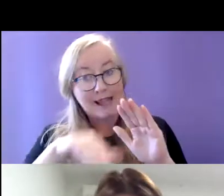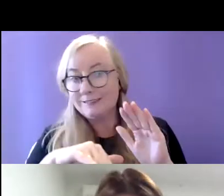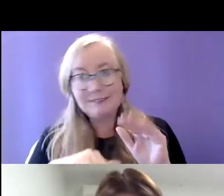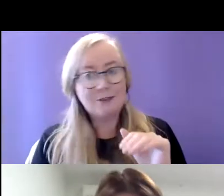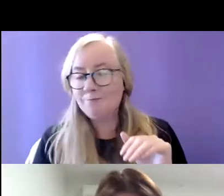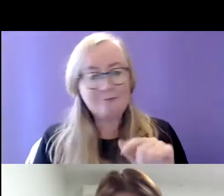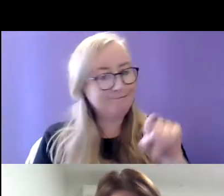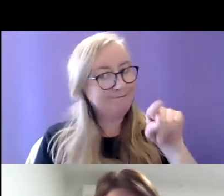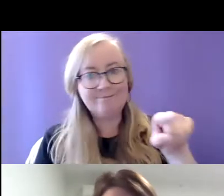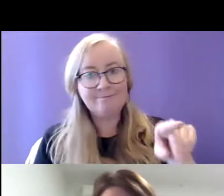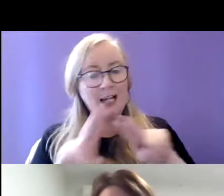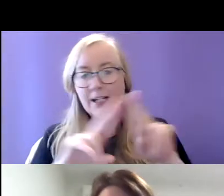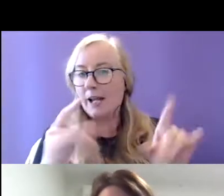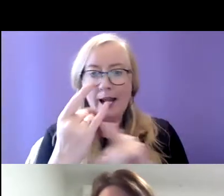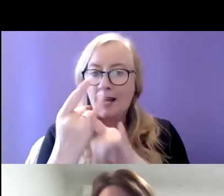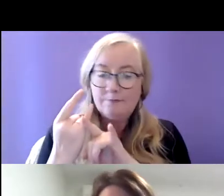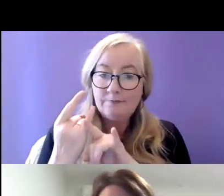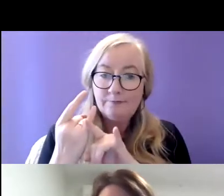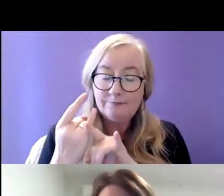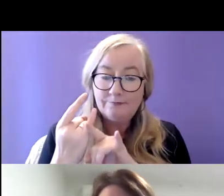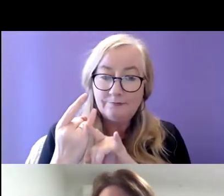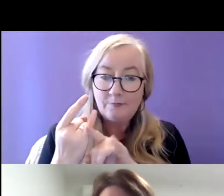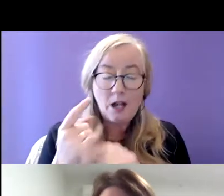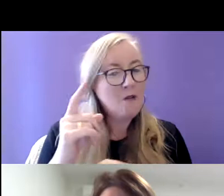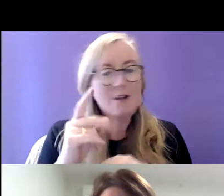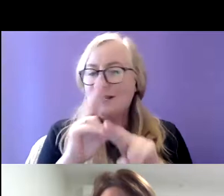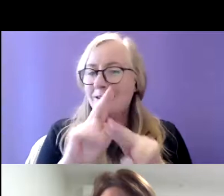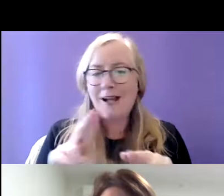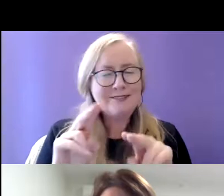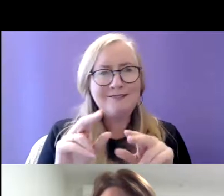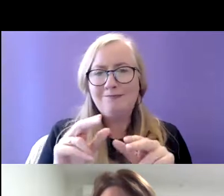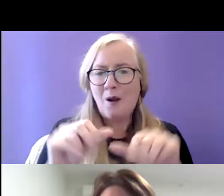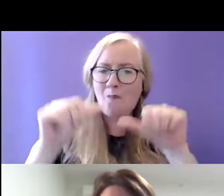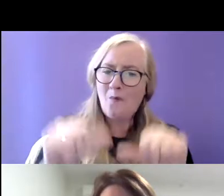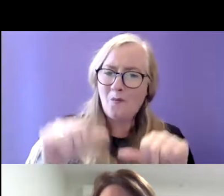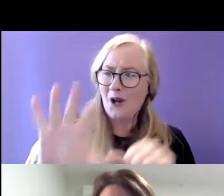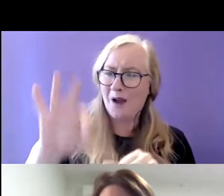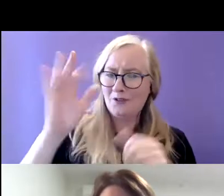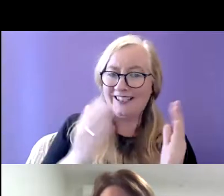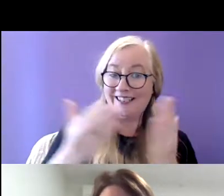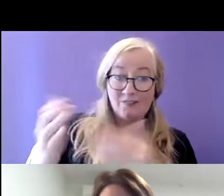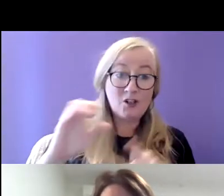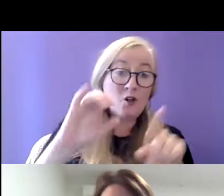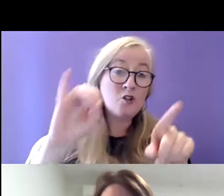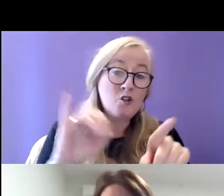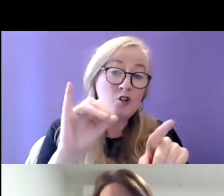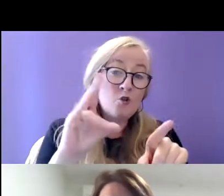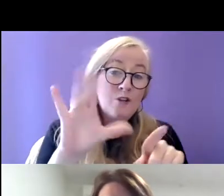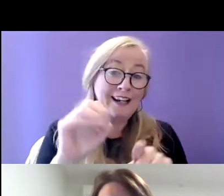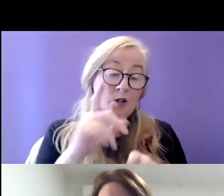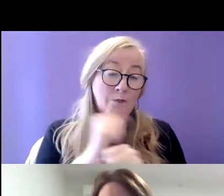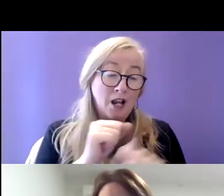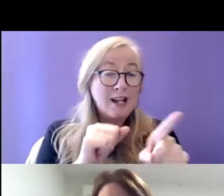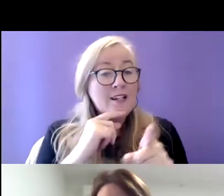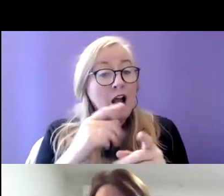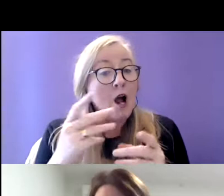unhelpful and again inappropriate options being presented. So Julie talks about her experience they told